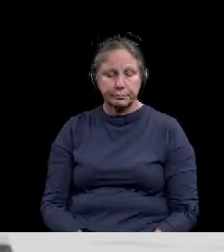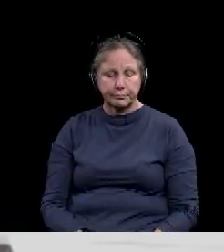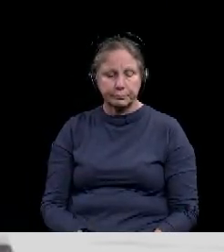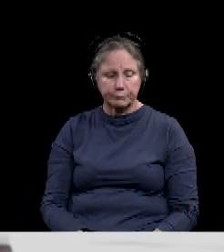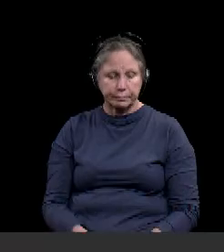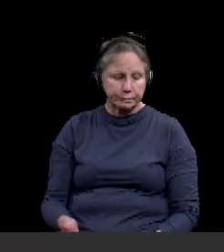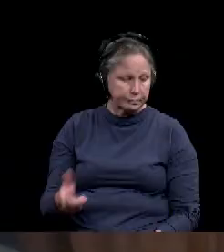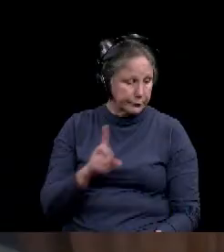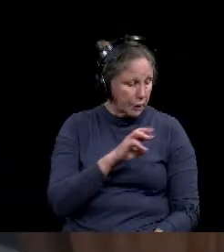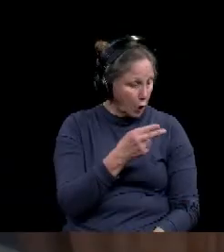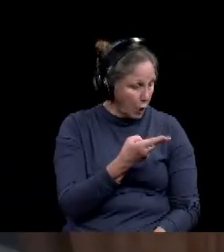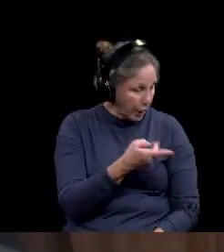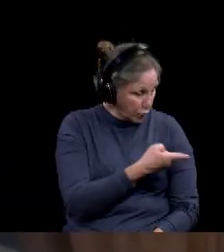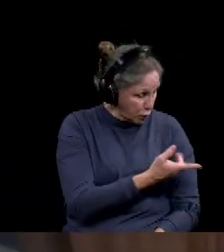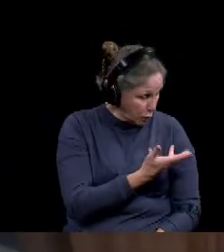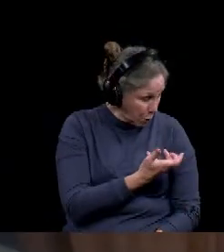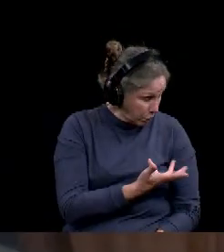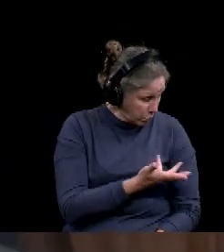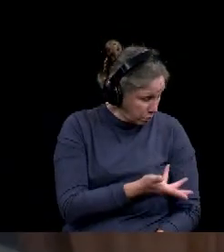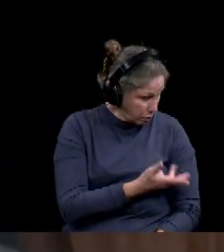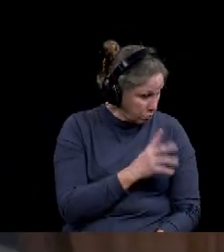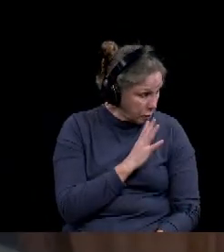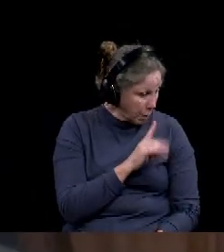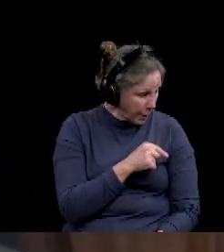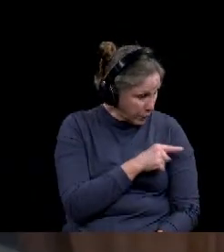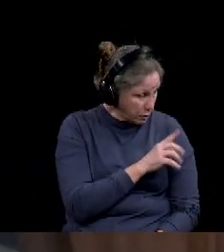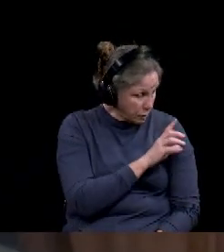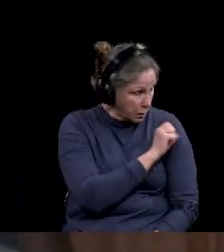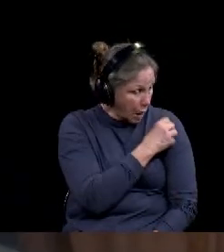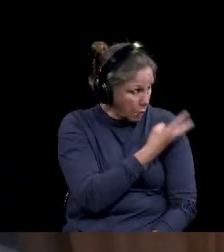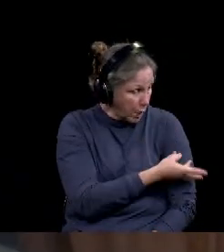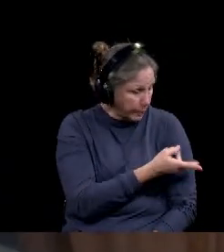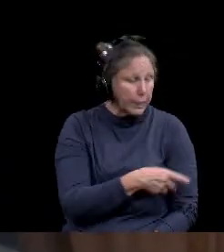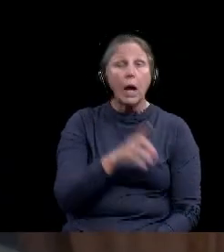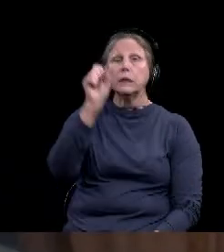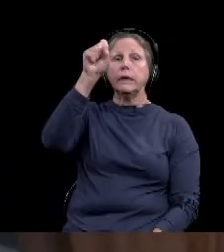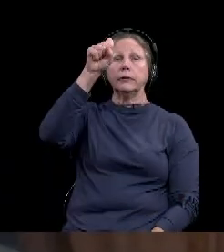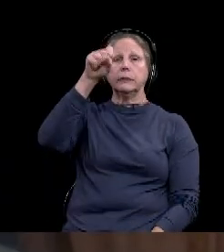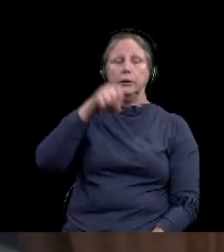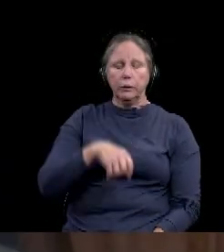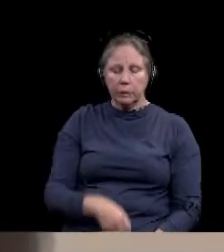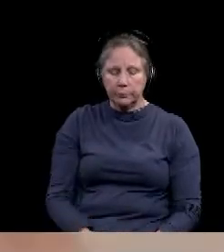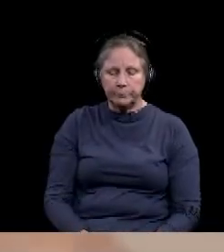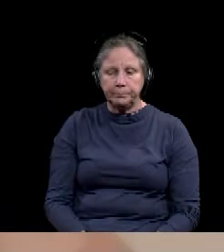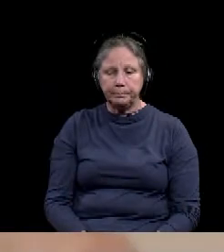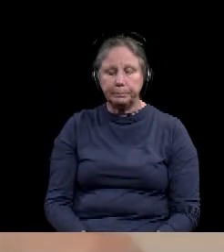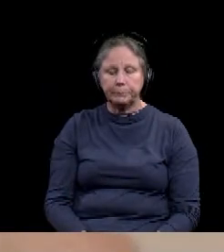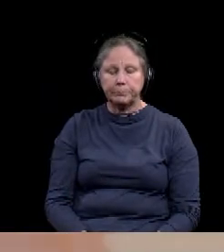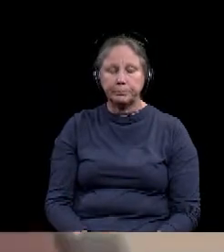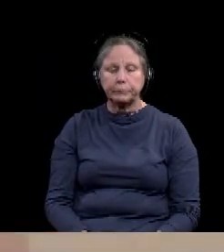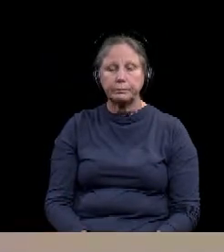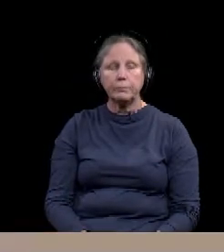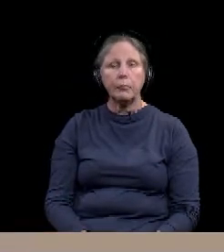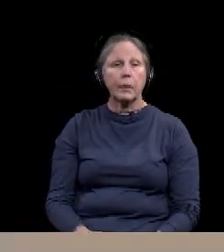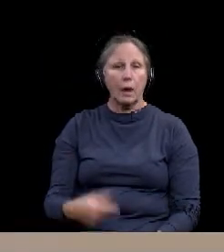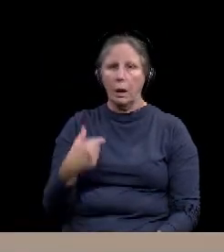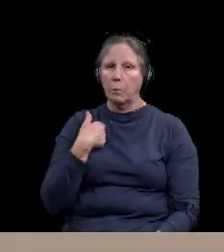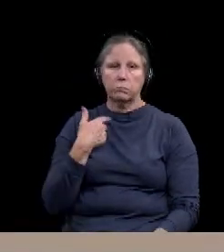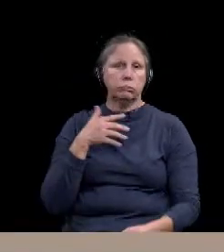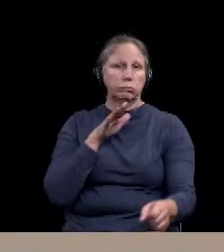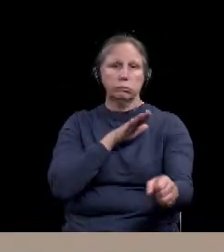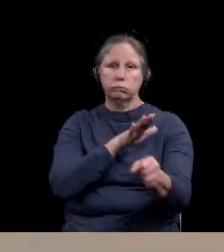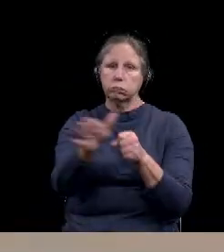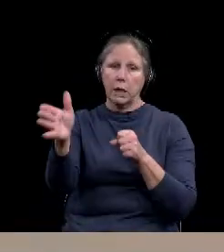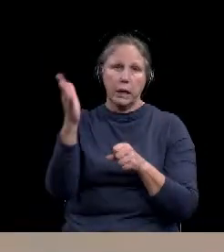Dr. Hauser, would you like to speak on behalf of, uh, to Scott and White's capacity? Certainly. Certainly. We have plenty of capacity to take care of the